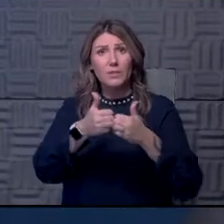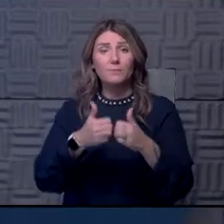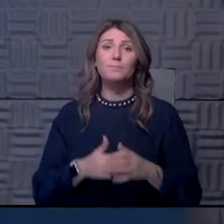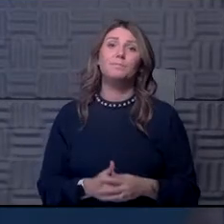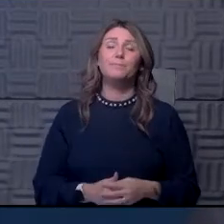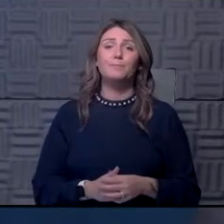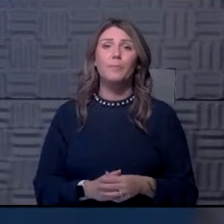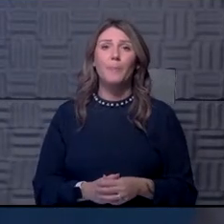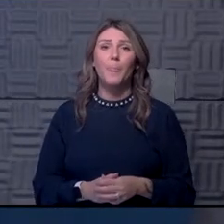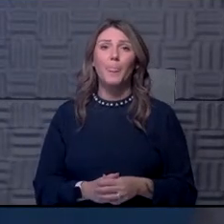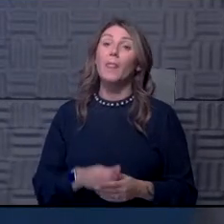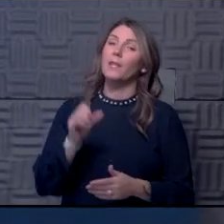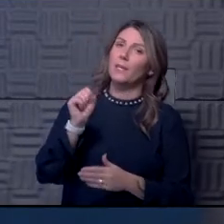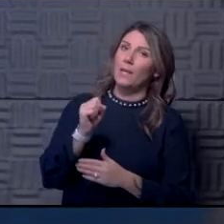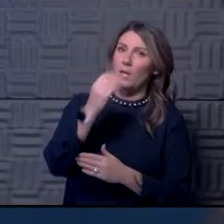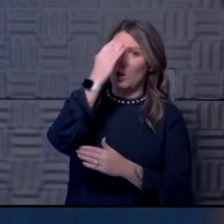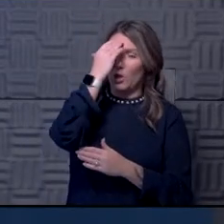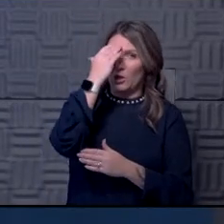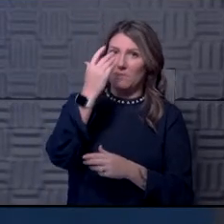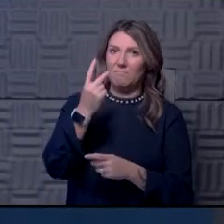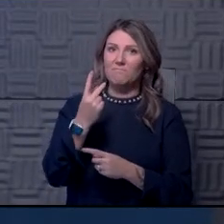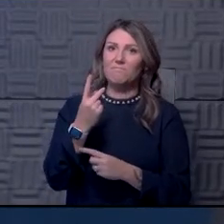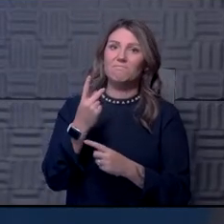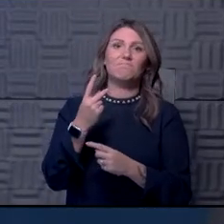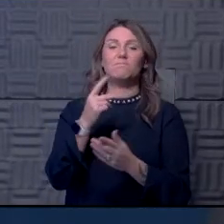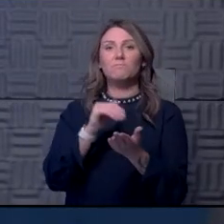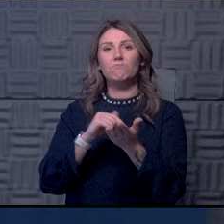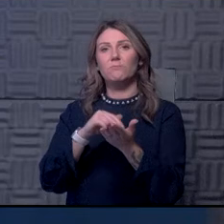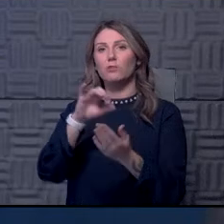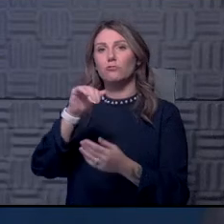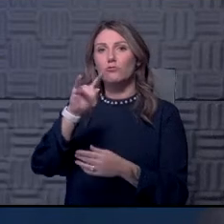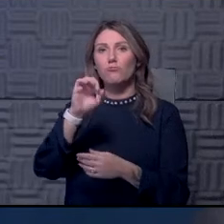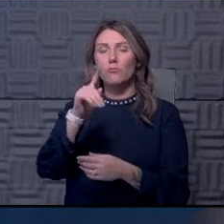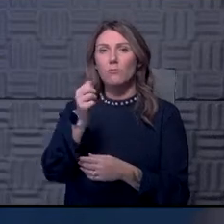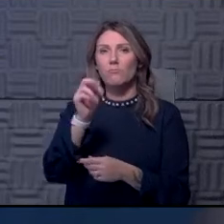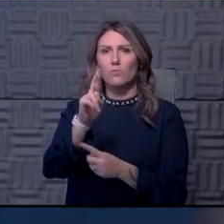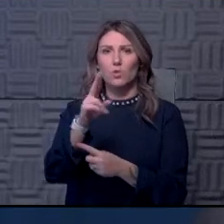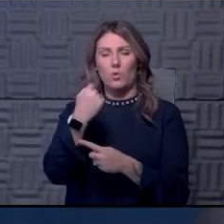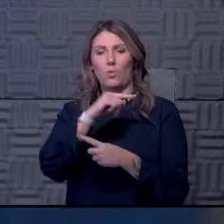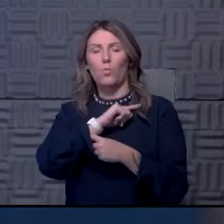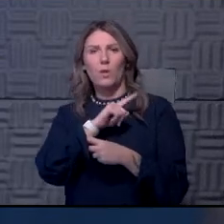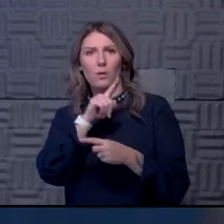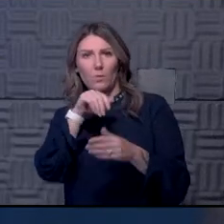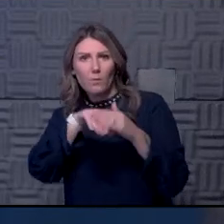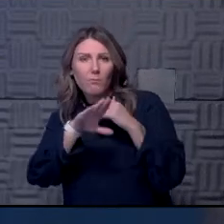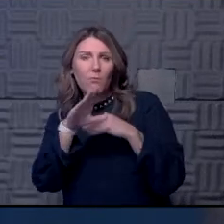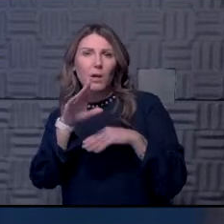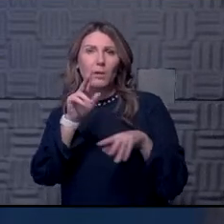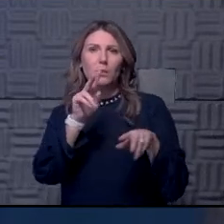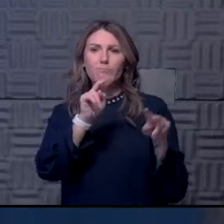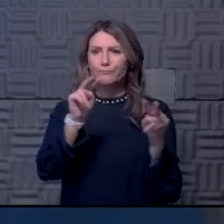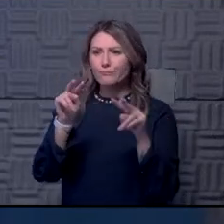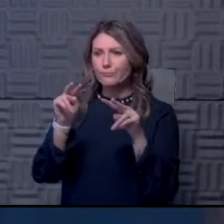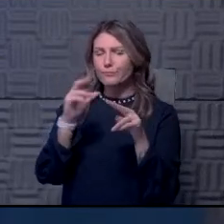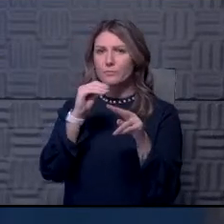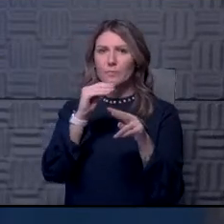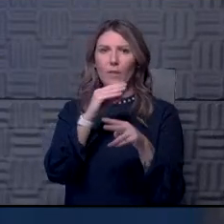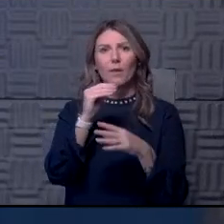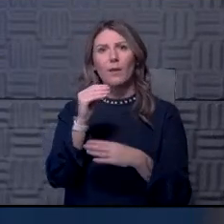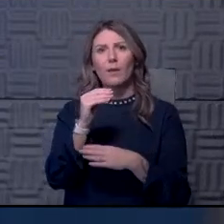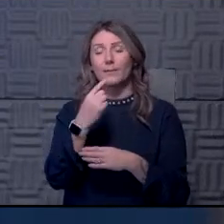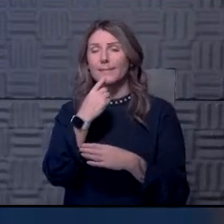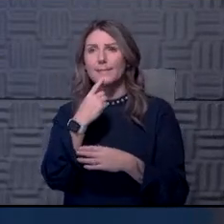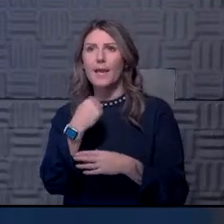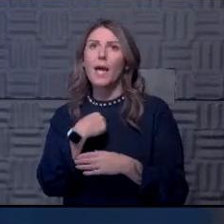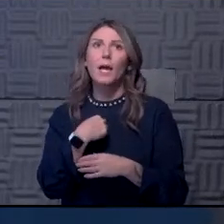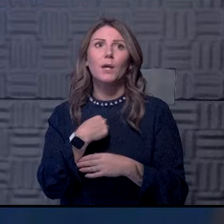Yeah. I know Dr. Scrimshaw and I, in the last week, I've had a chance to, to do some walkthrough, uh, at Allen Fieldhouse. And, uh, I'll, I'll say that, that I